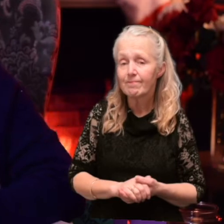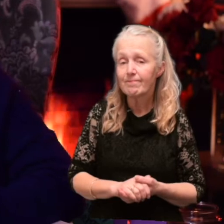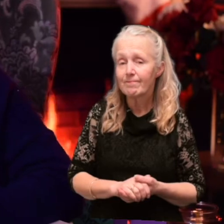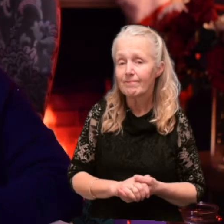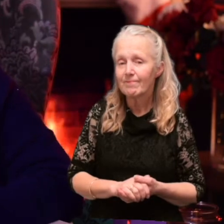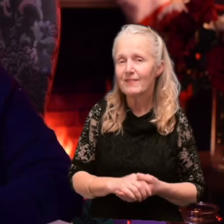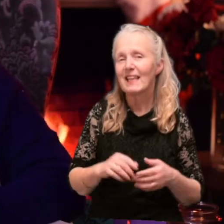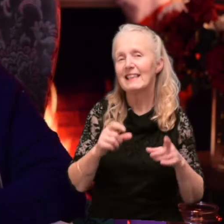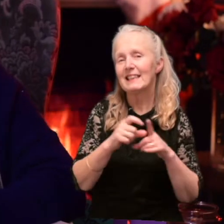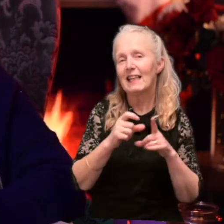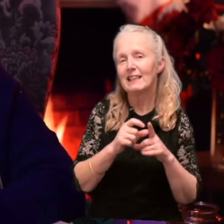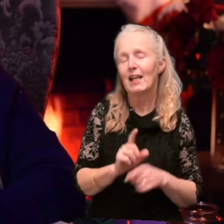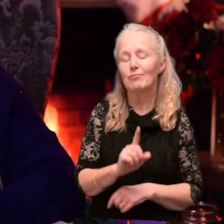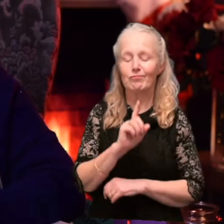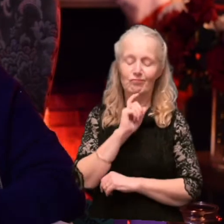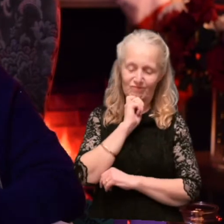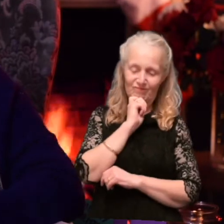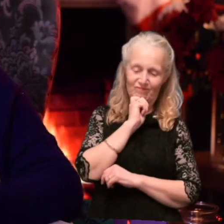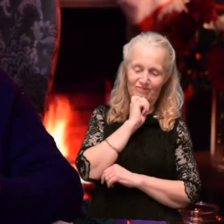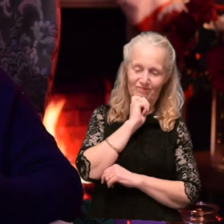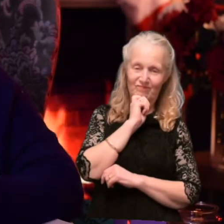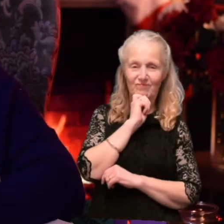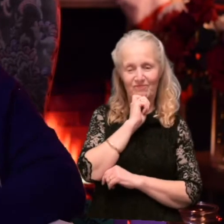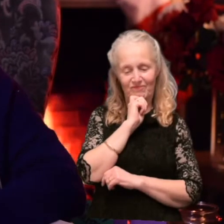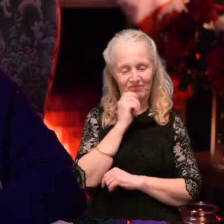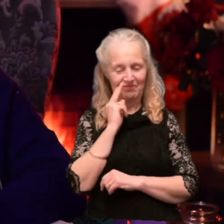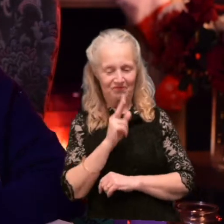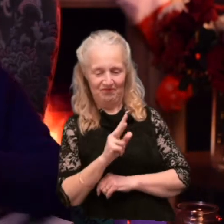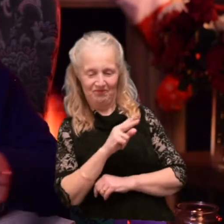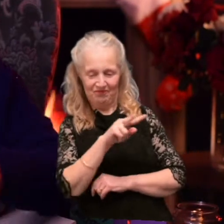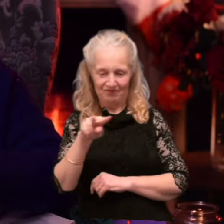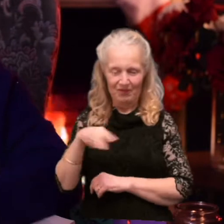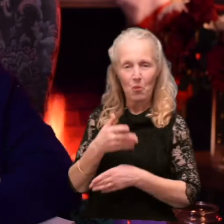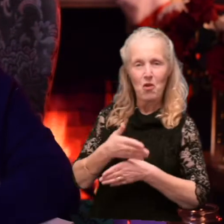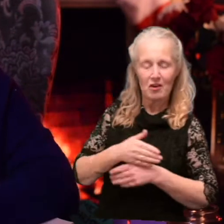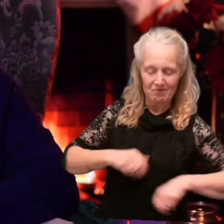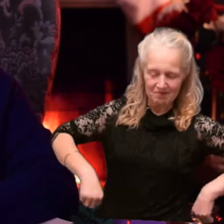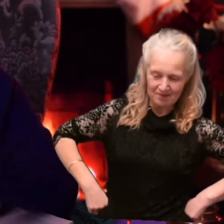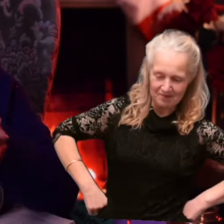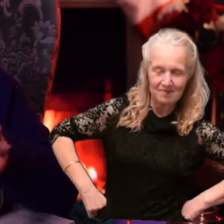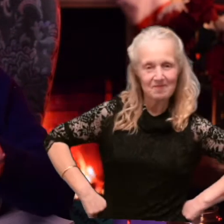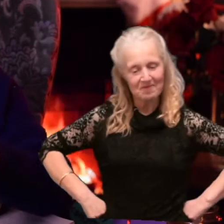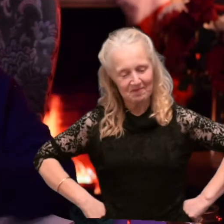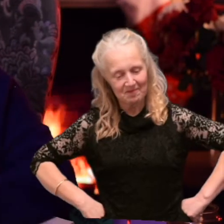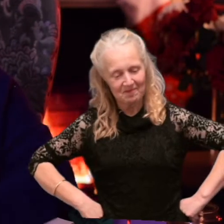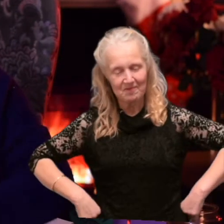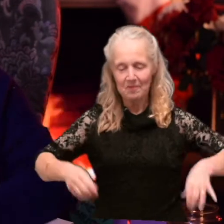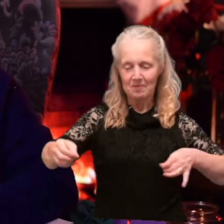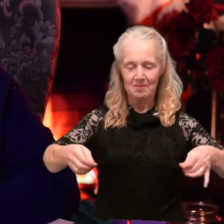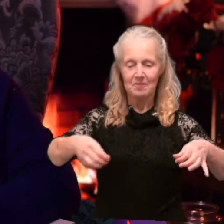Danielle stood back. She admired her work. Adjusted the layout. Napkins.